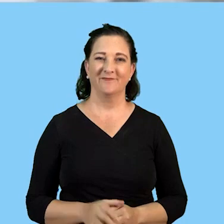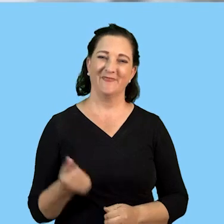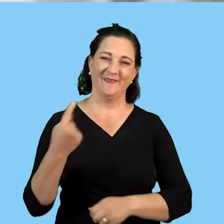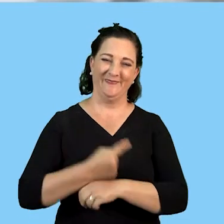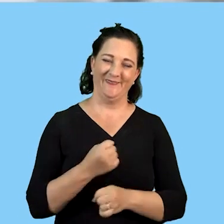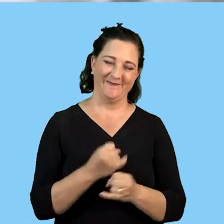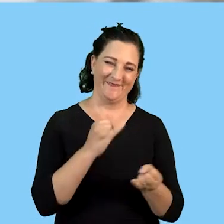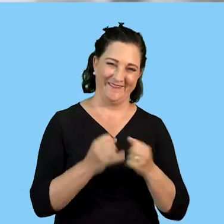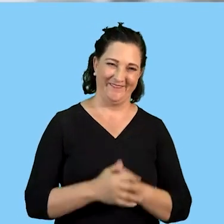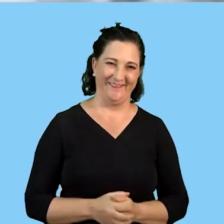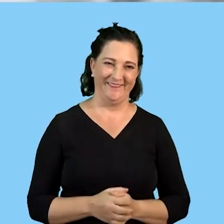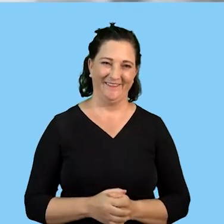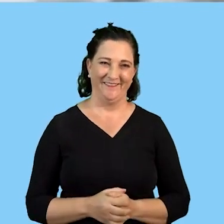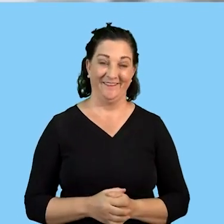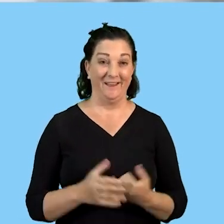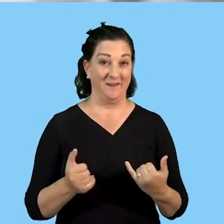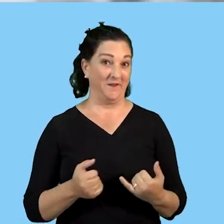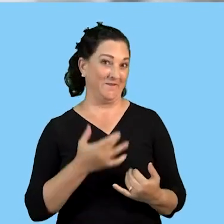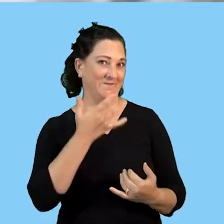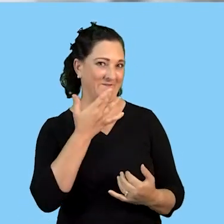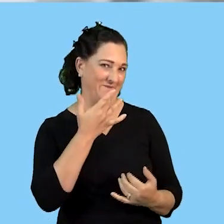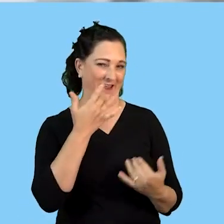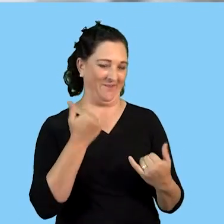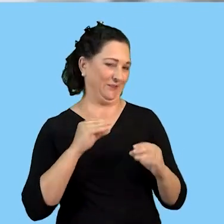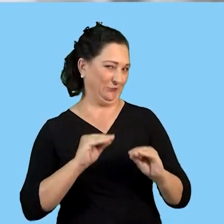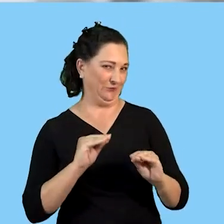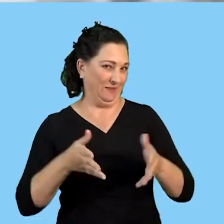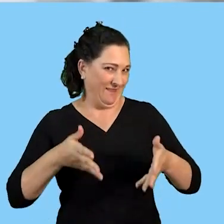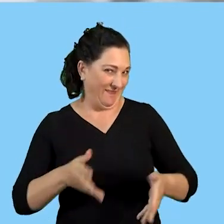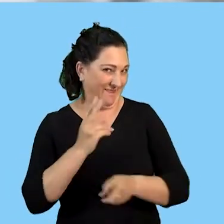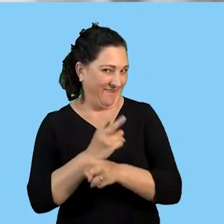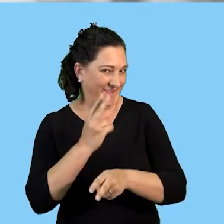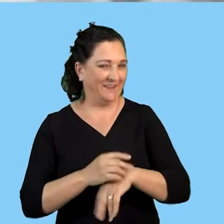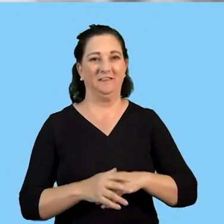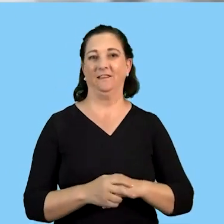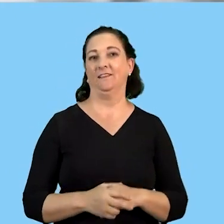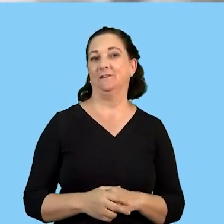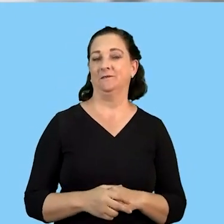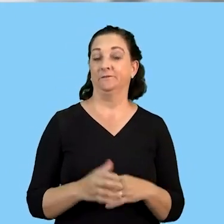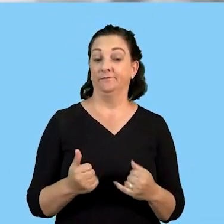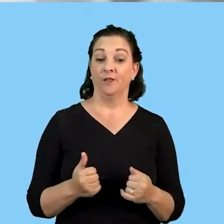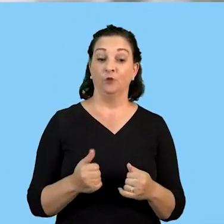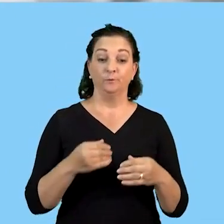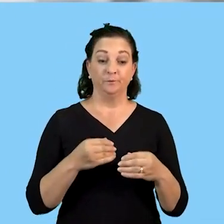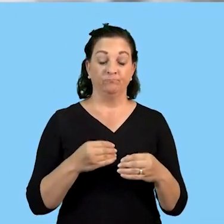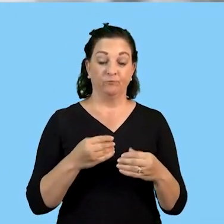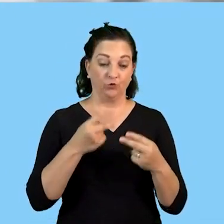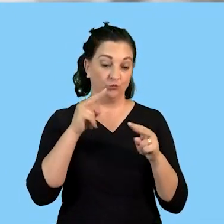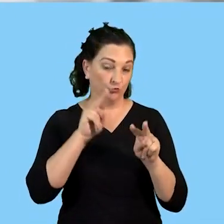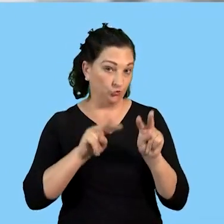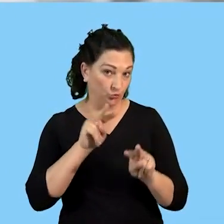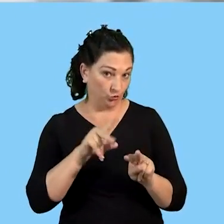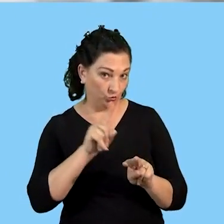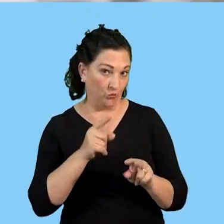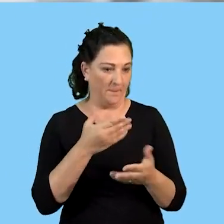good day grade 11's your favorite business status tutor is here again so today we are going to be looking